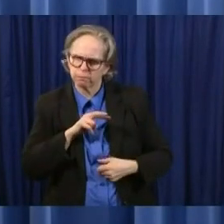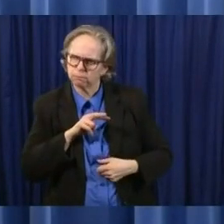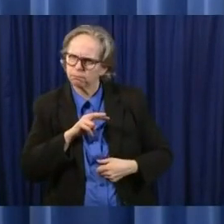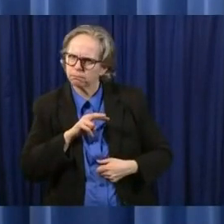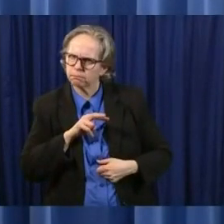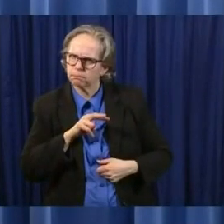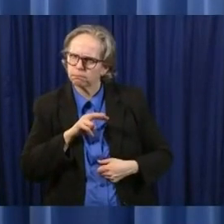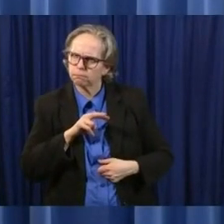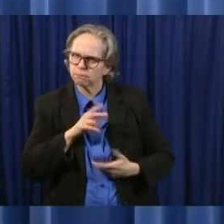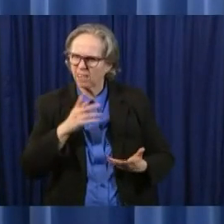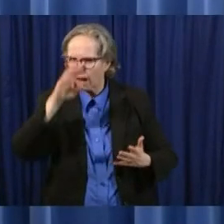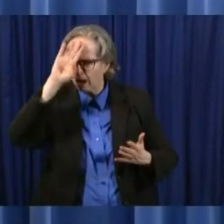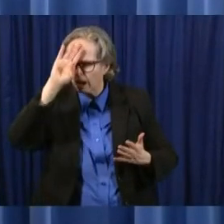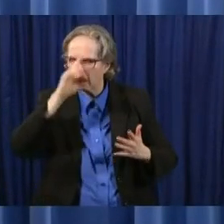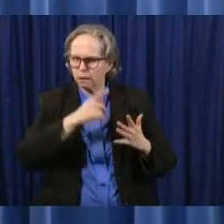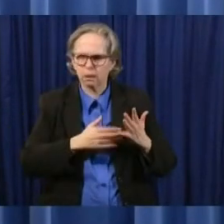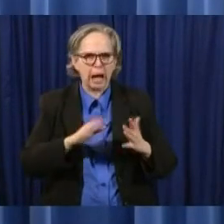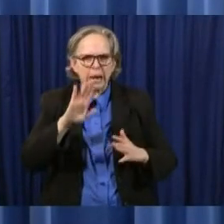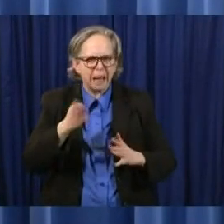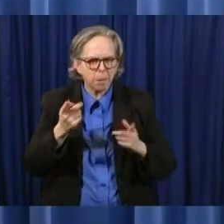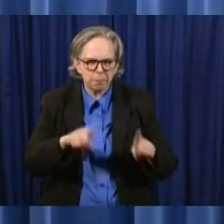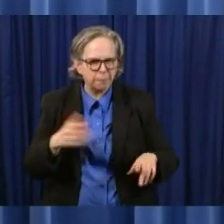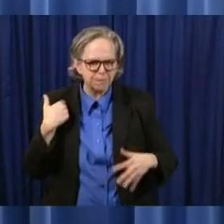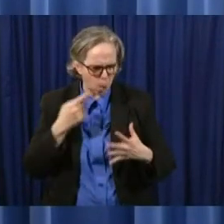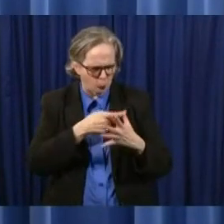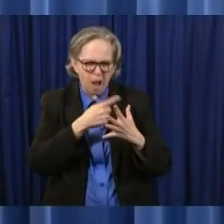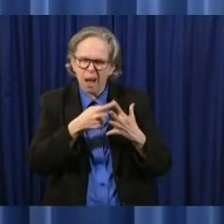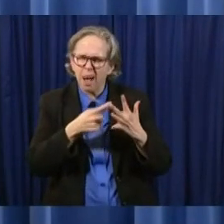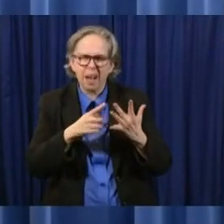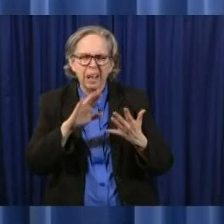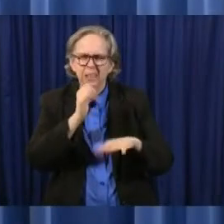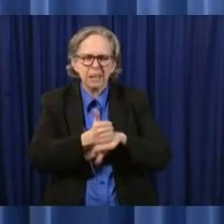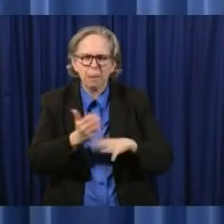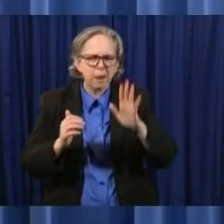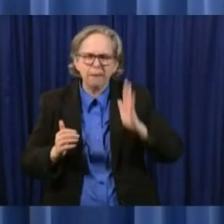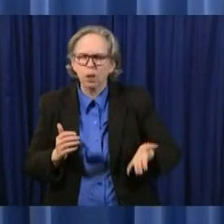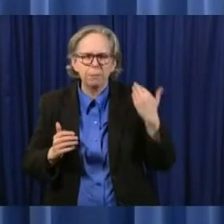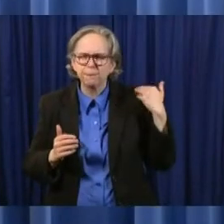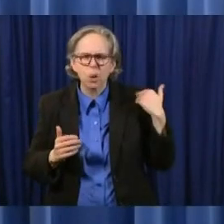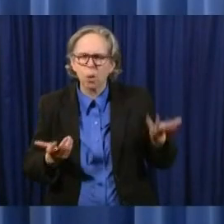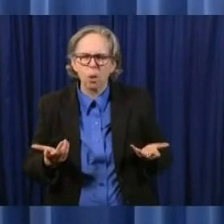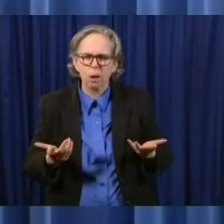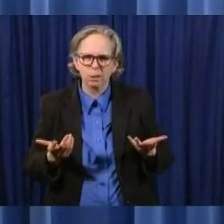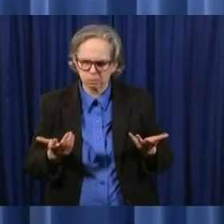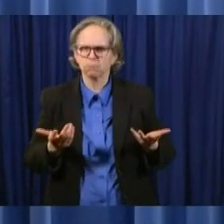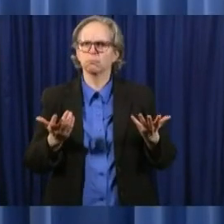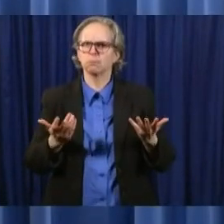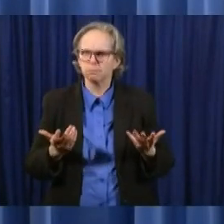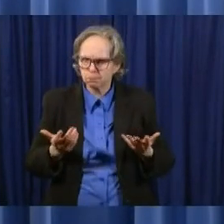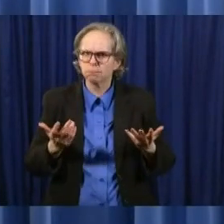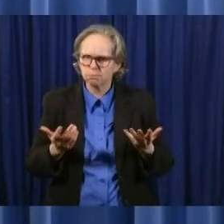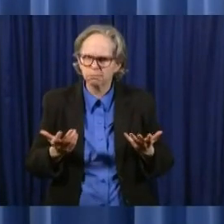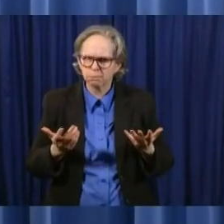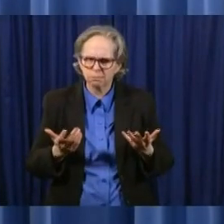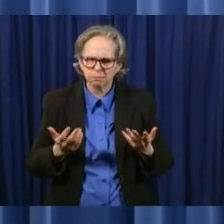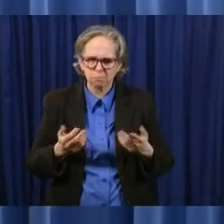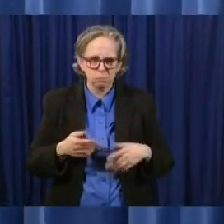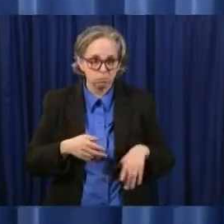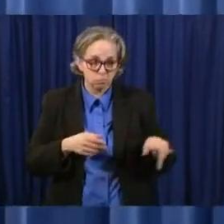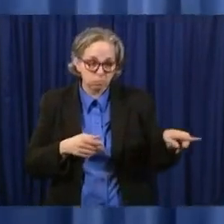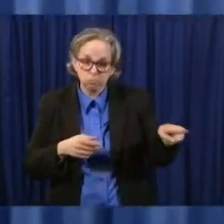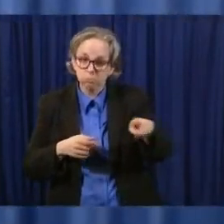never before in the history of this country have we done this with with every every business john you want to add anything